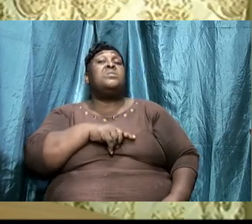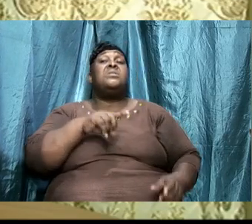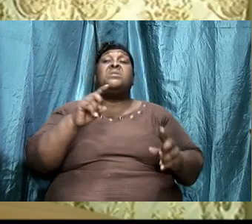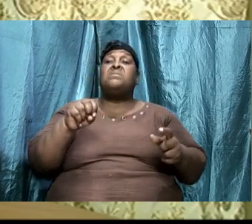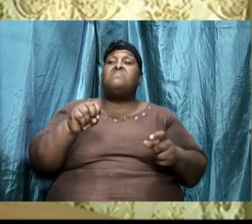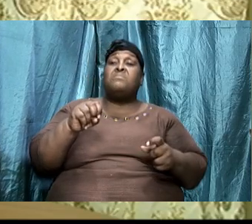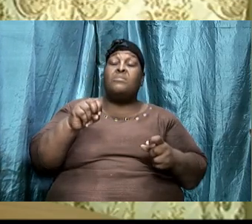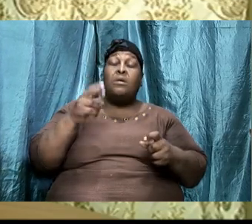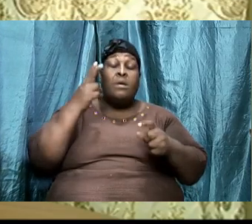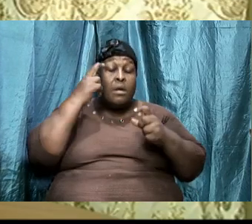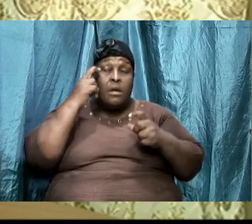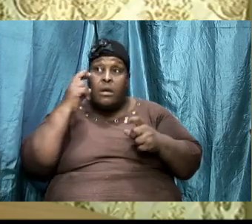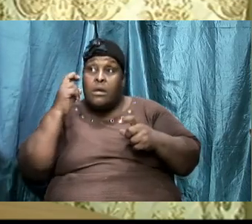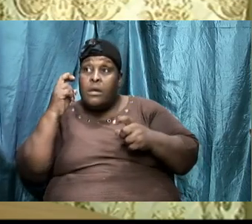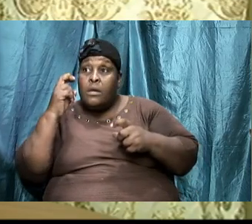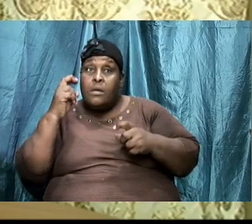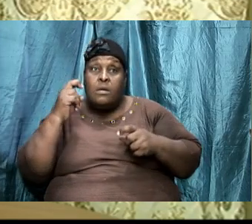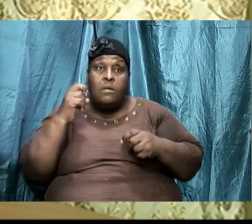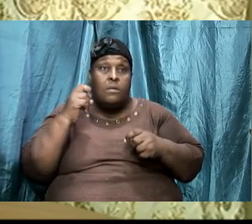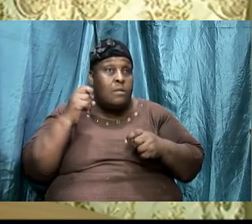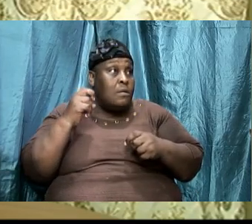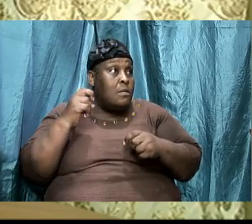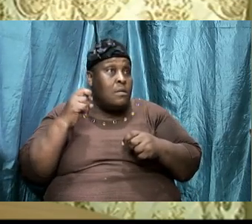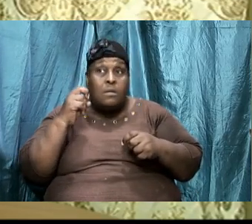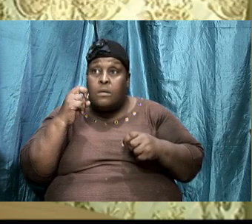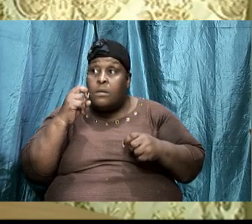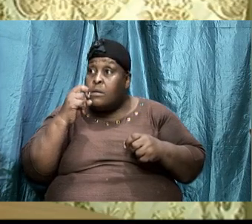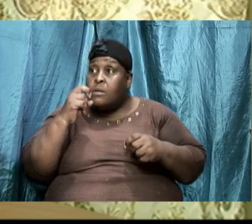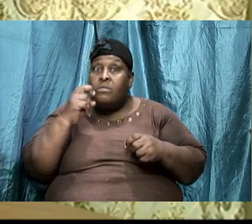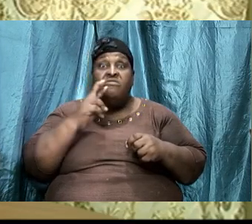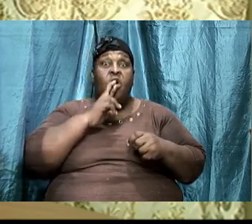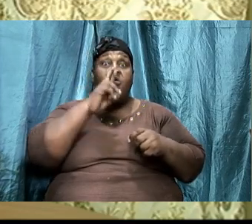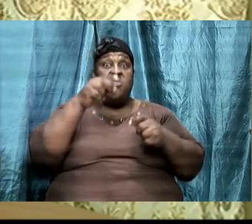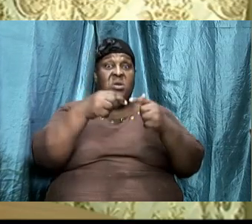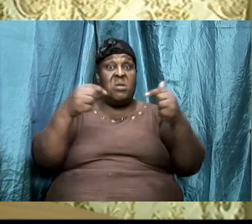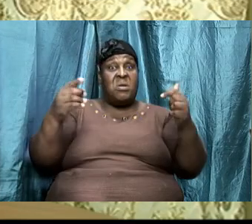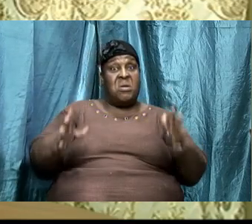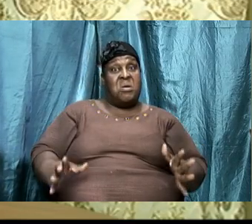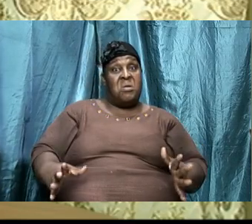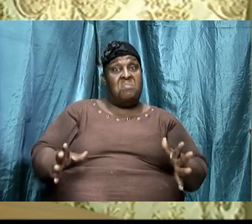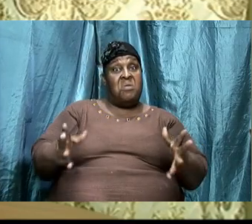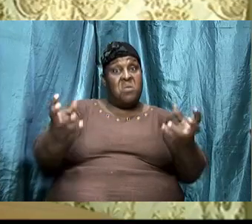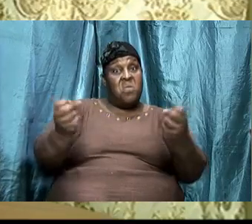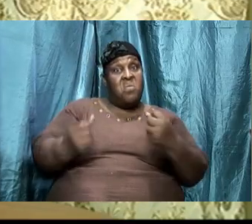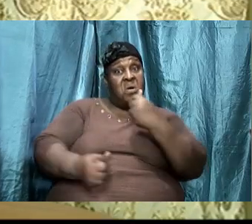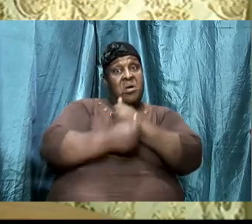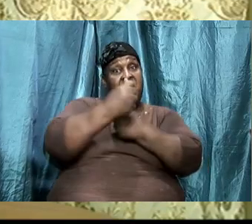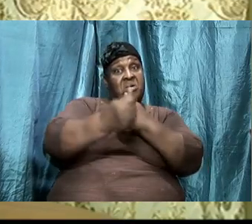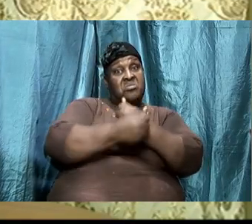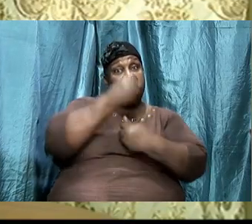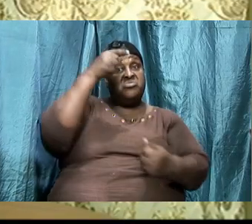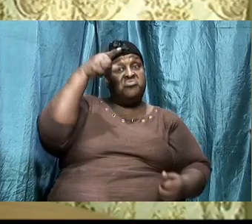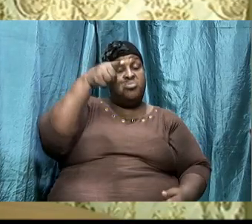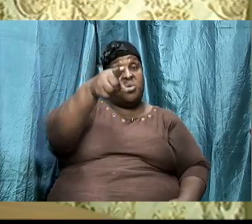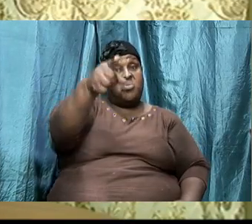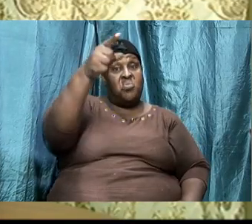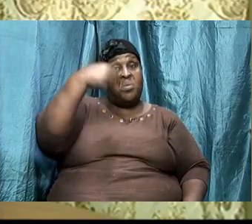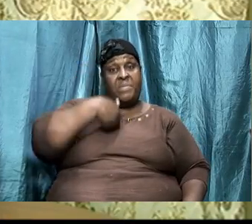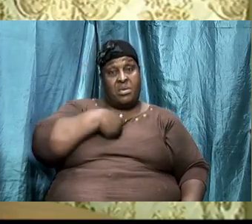enemy. We have a real, real enemy that is trying to destroy. Have you ever seen somebody that